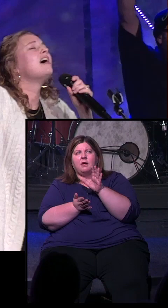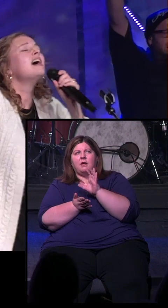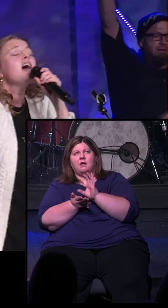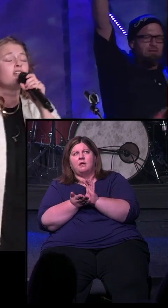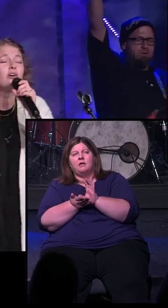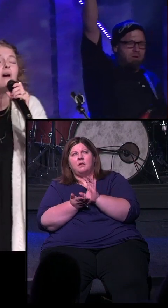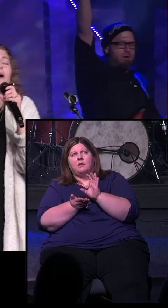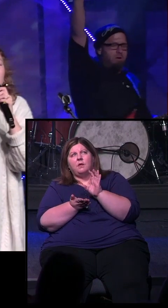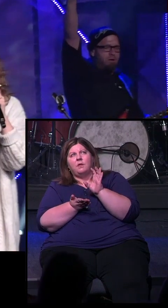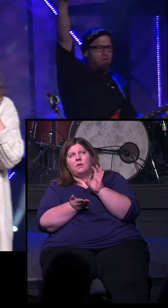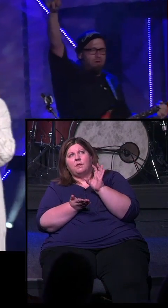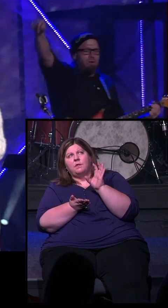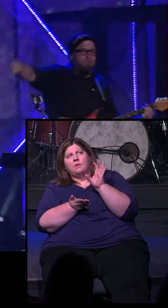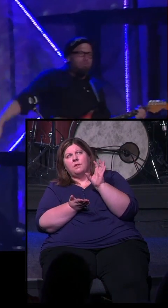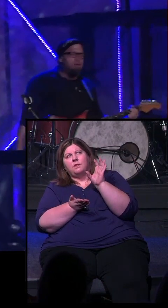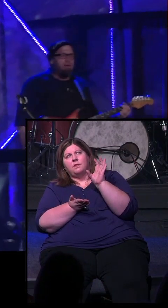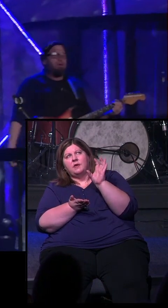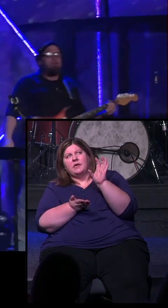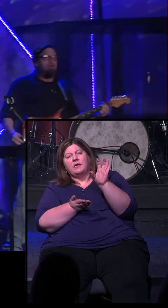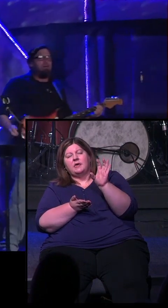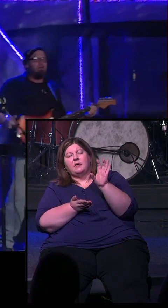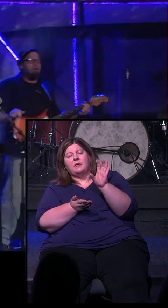glory.